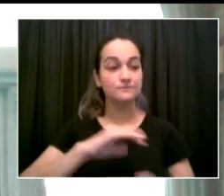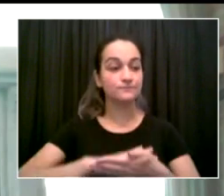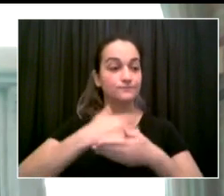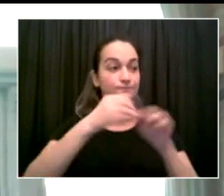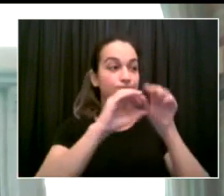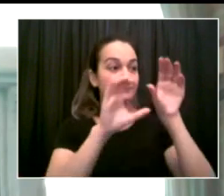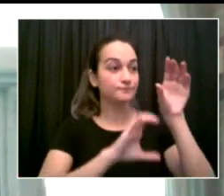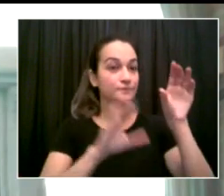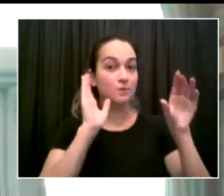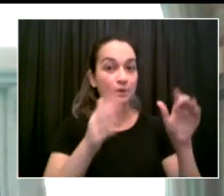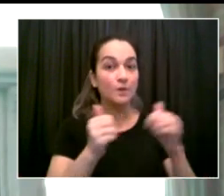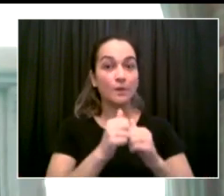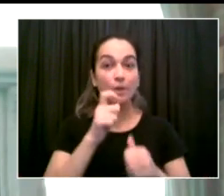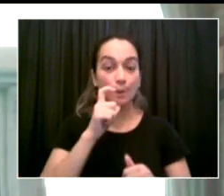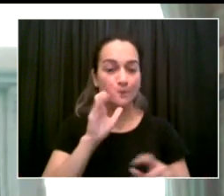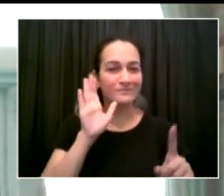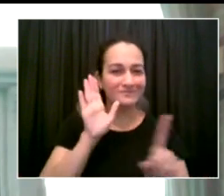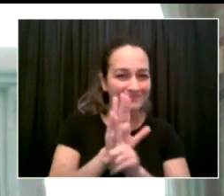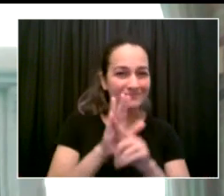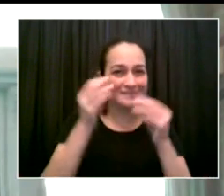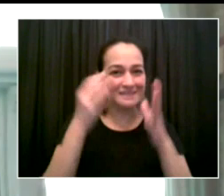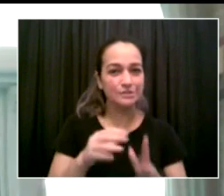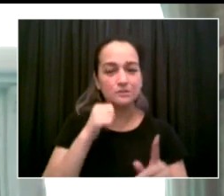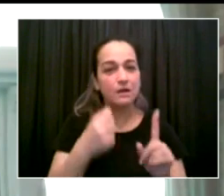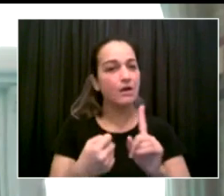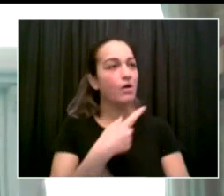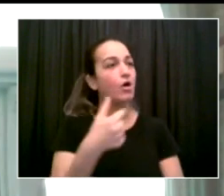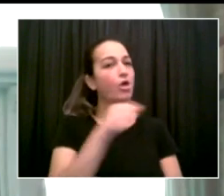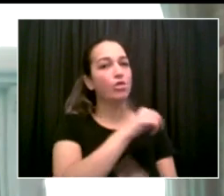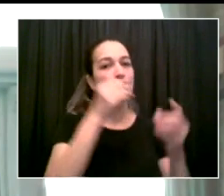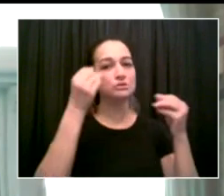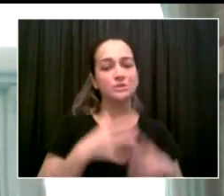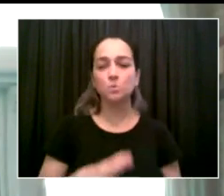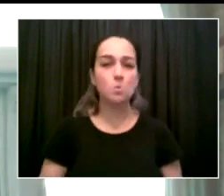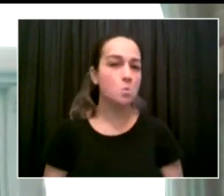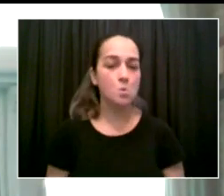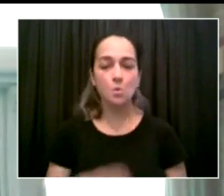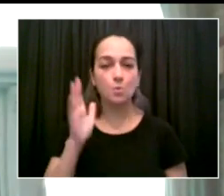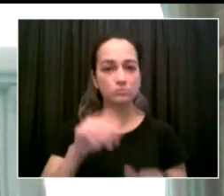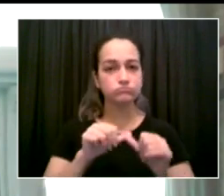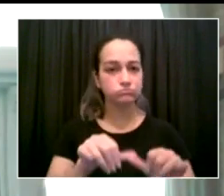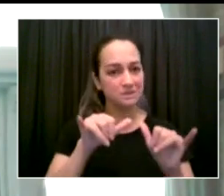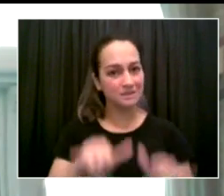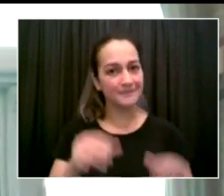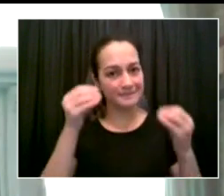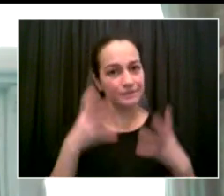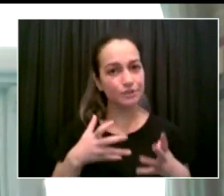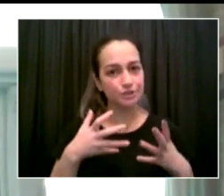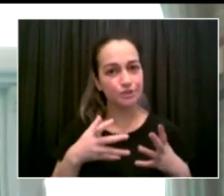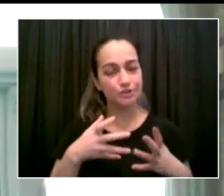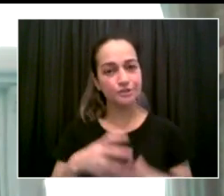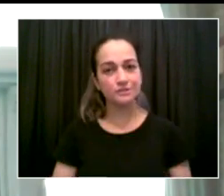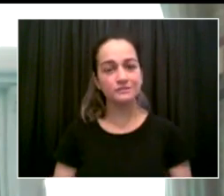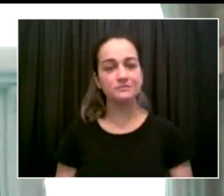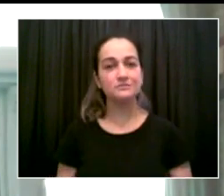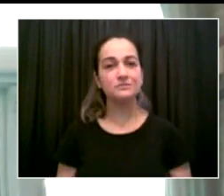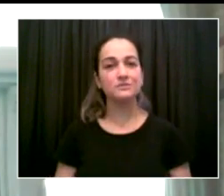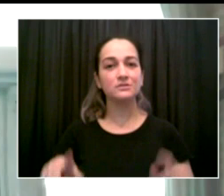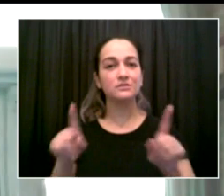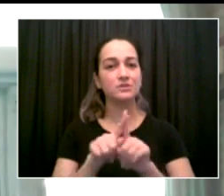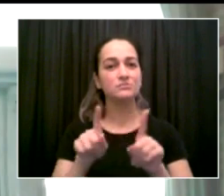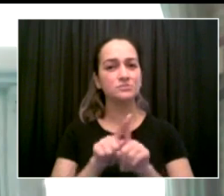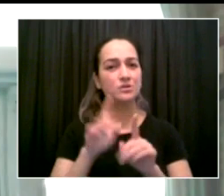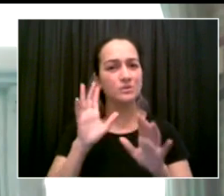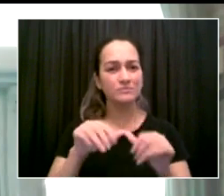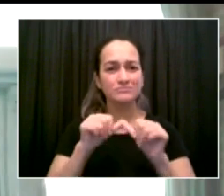closures because of vaccinated students. But like the mayor said, we're also continuing our Vax to School campaign, increasing the numbers every day of